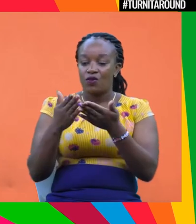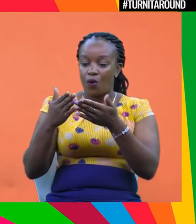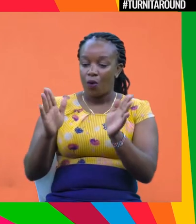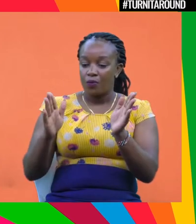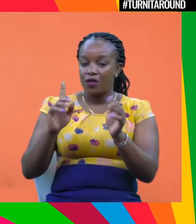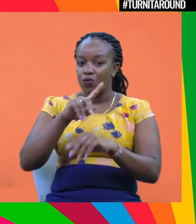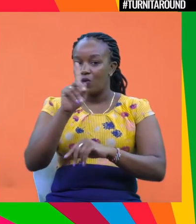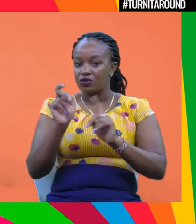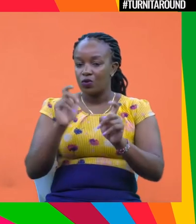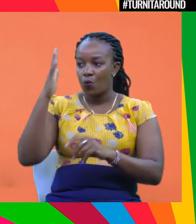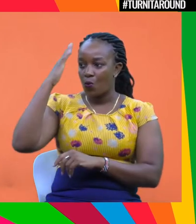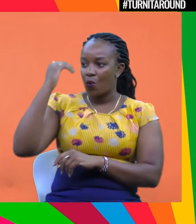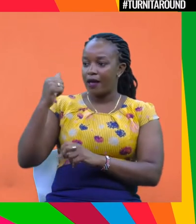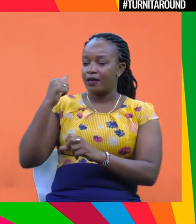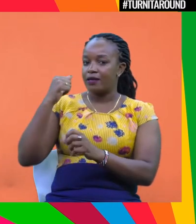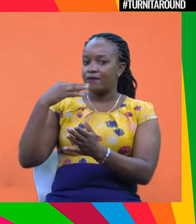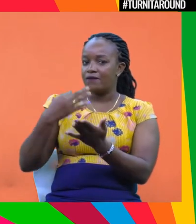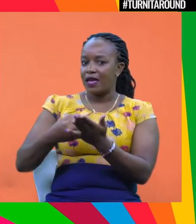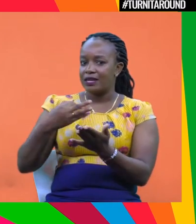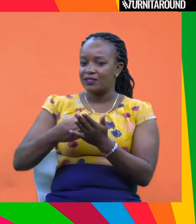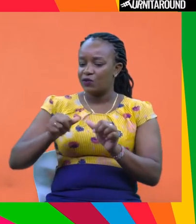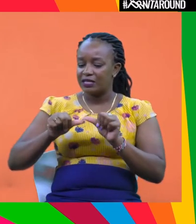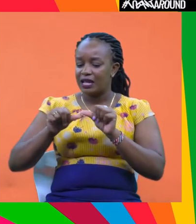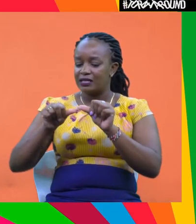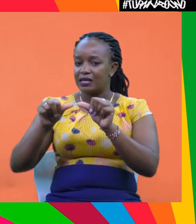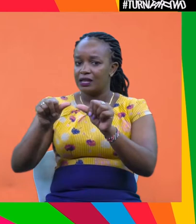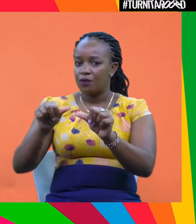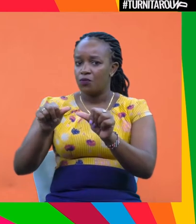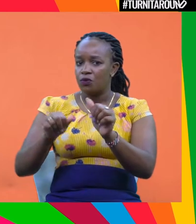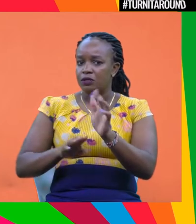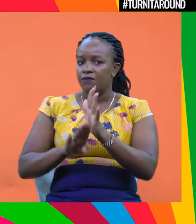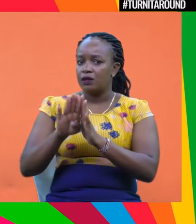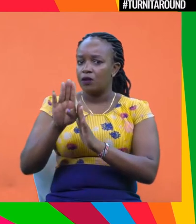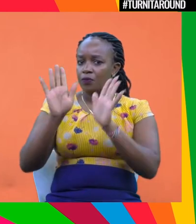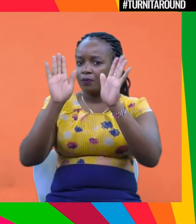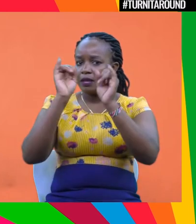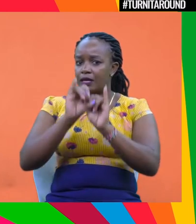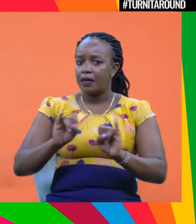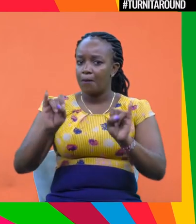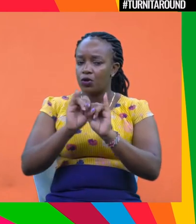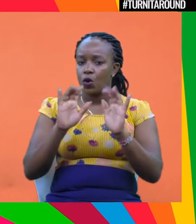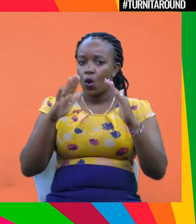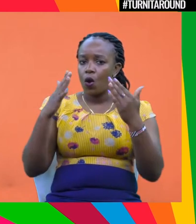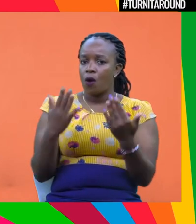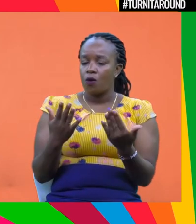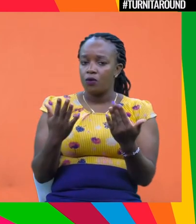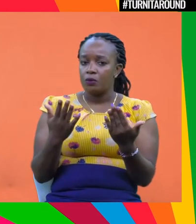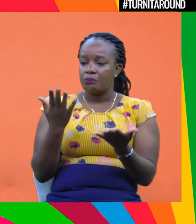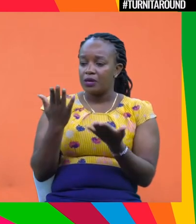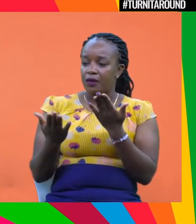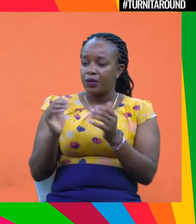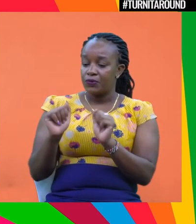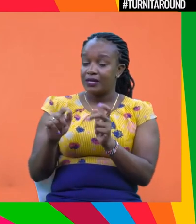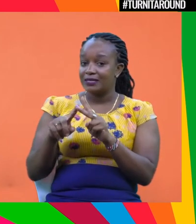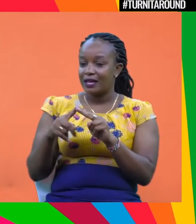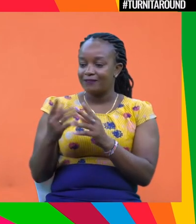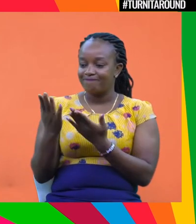question. Why does financing for sustainability matter? Maybe, Ken-san, do you want to